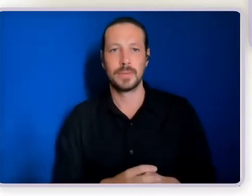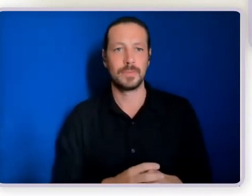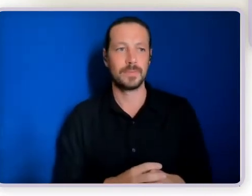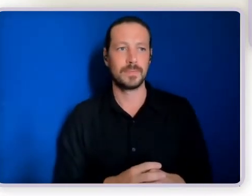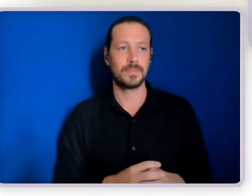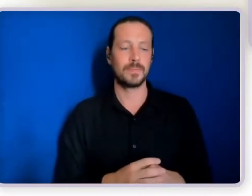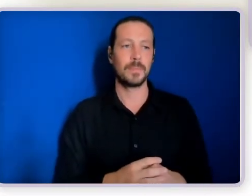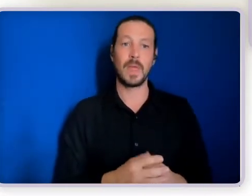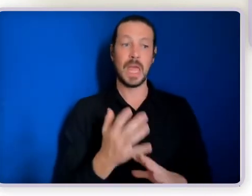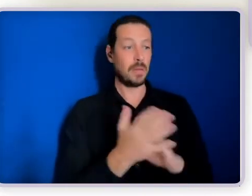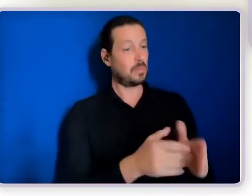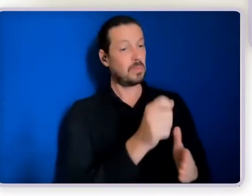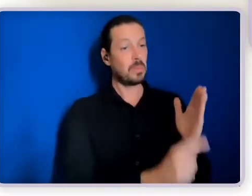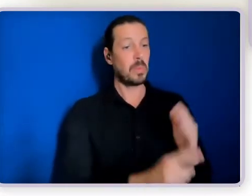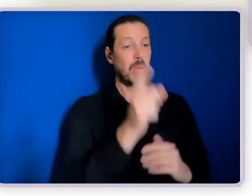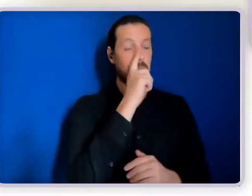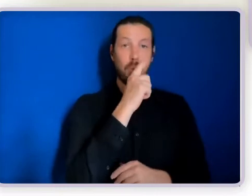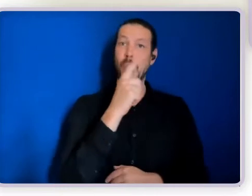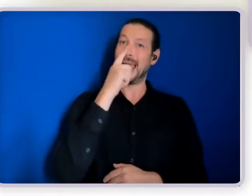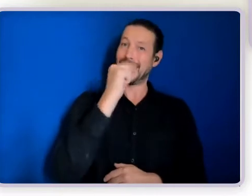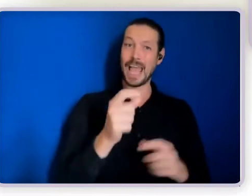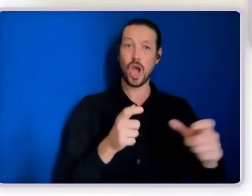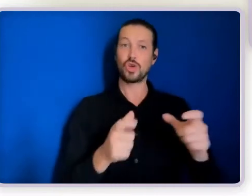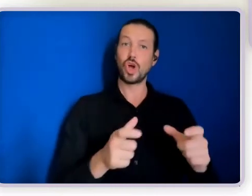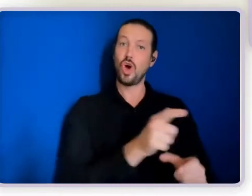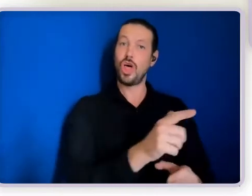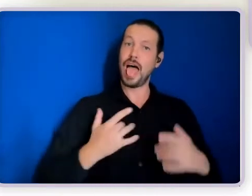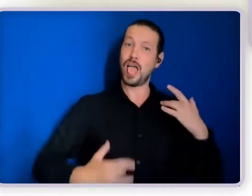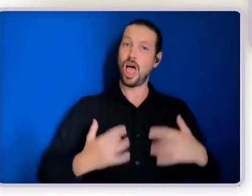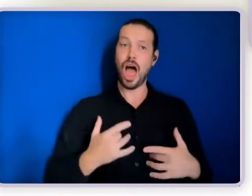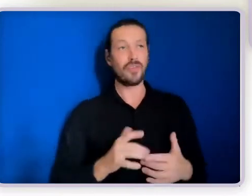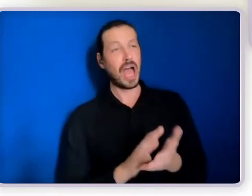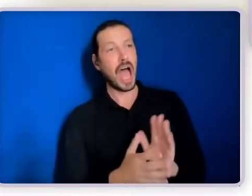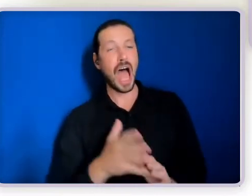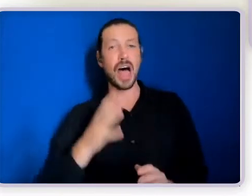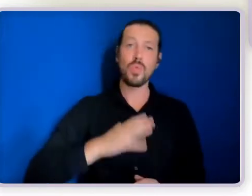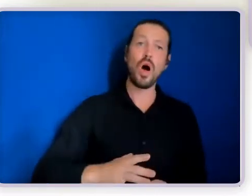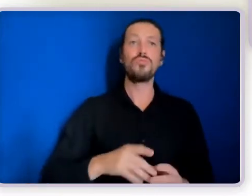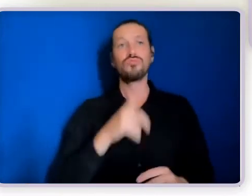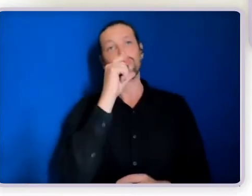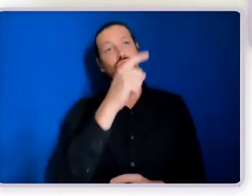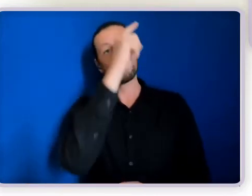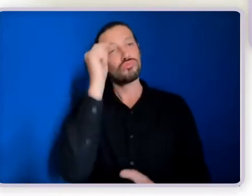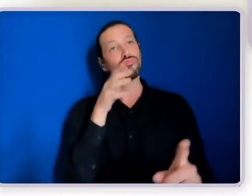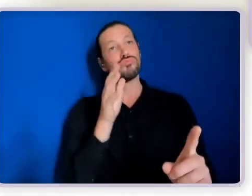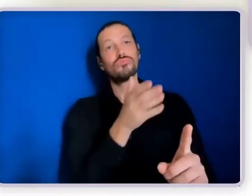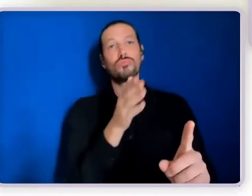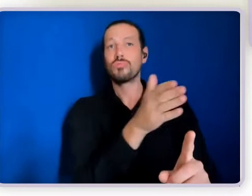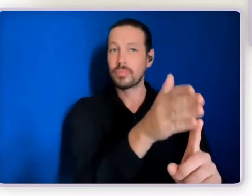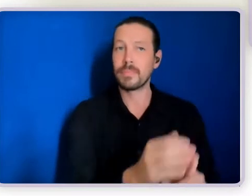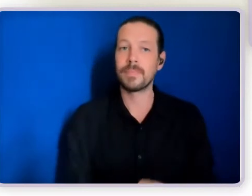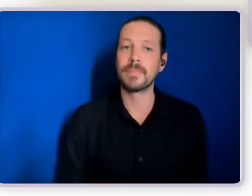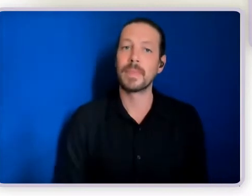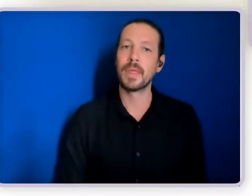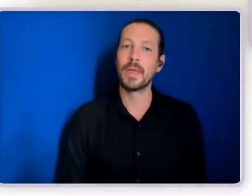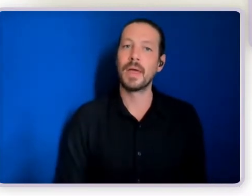a life of their choosing in the way that they desire. And we, yeah, not around disability services or